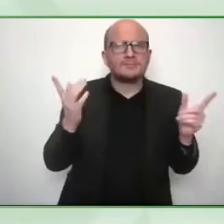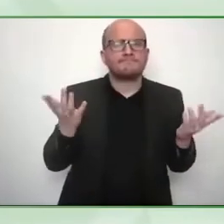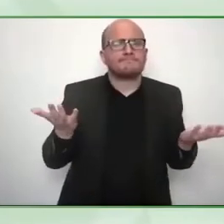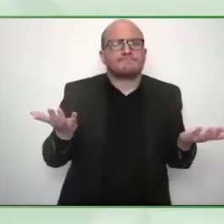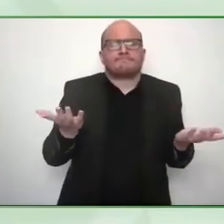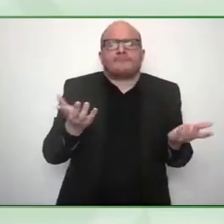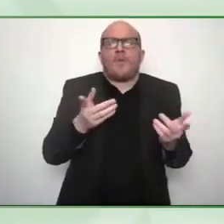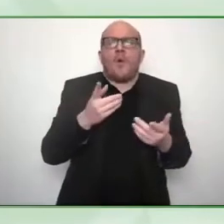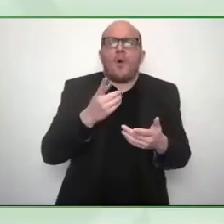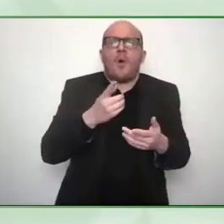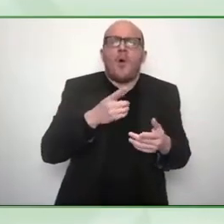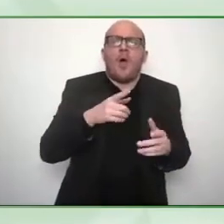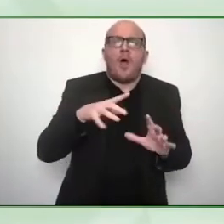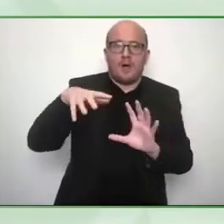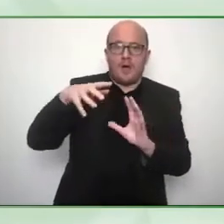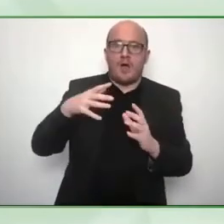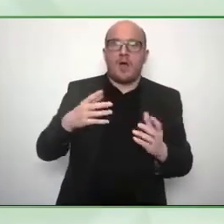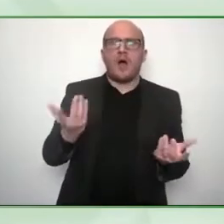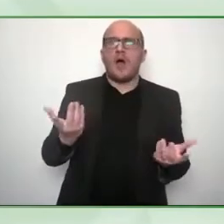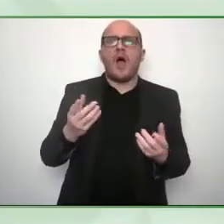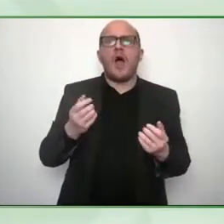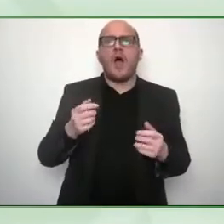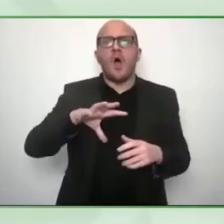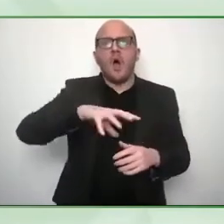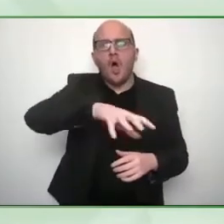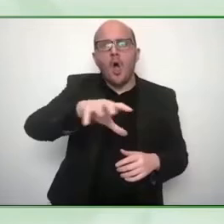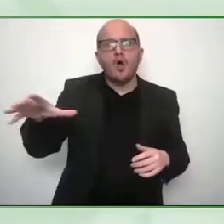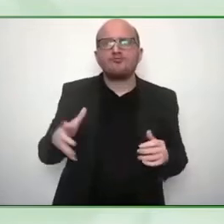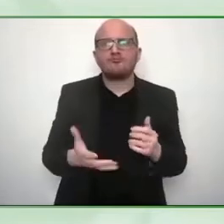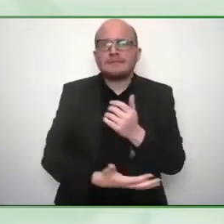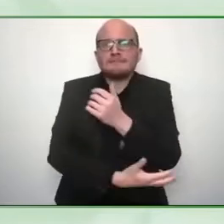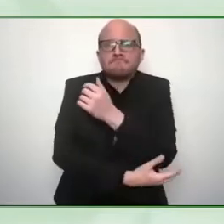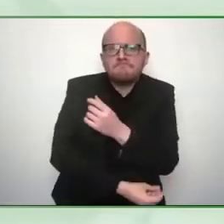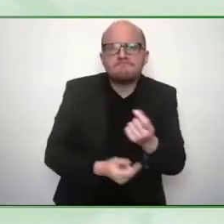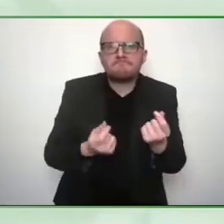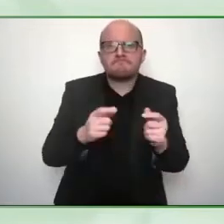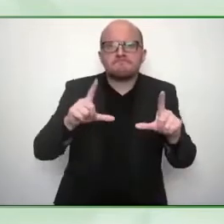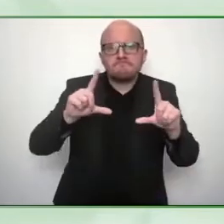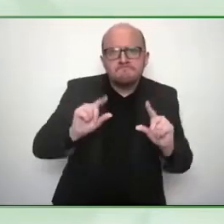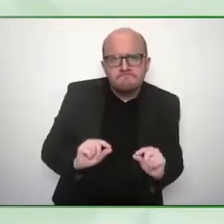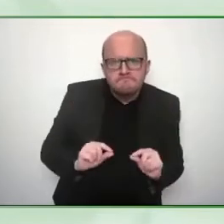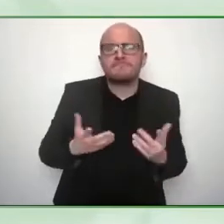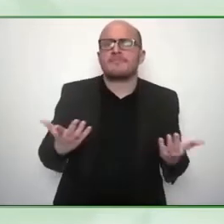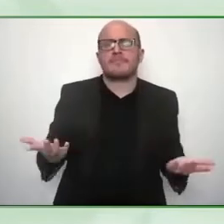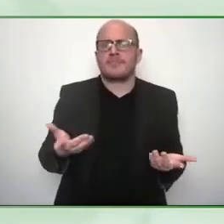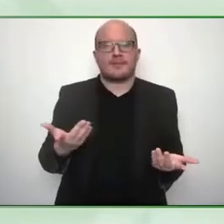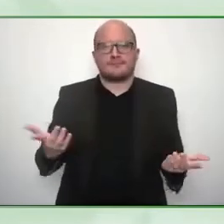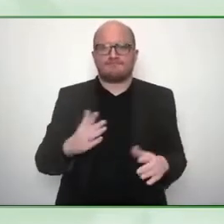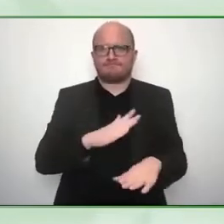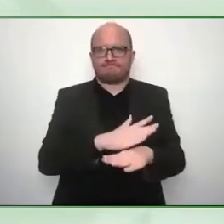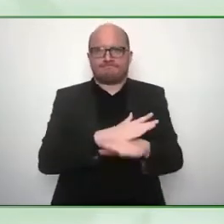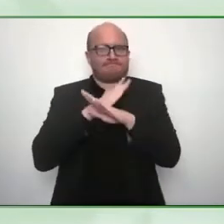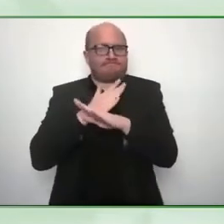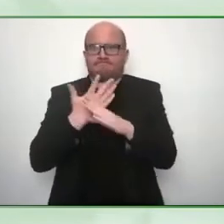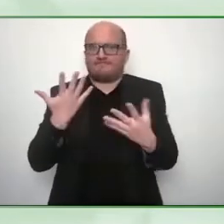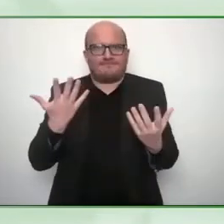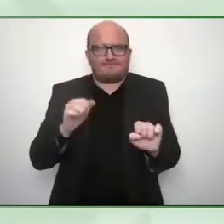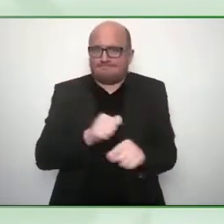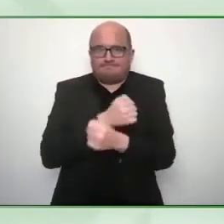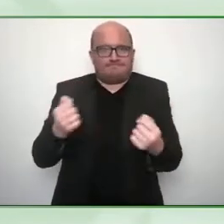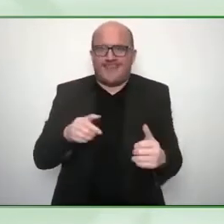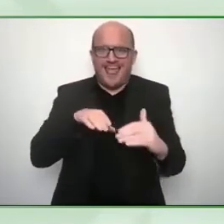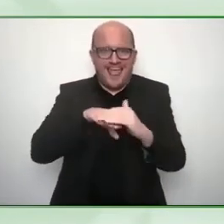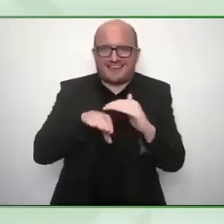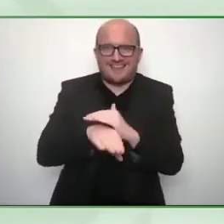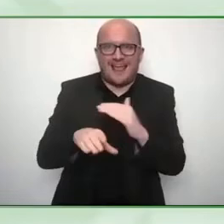world that utter lack of infrastructure just negates any opportunity to provide this kind of hearing care and so this is where jason came in with